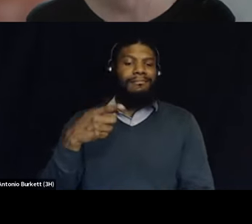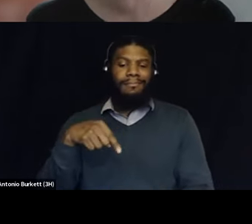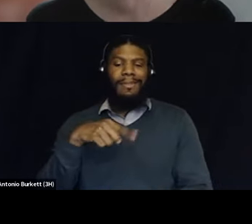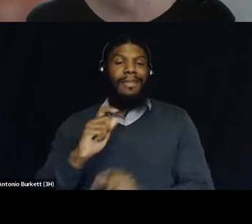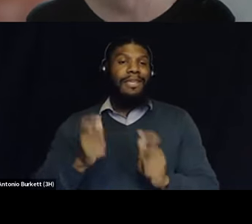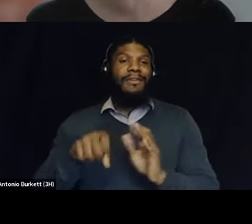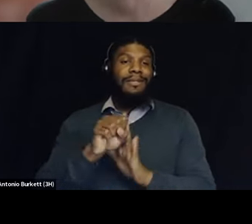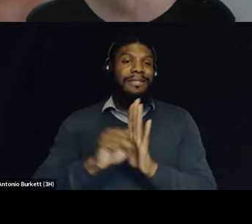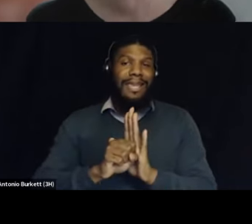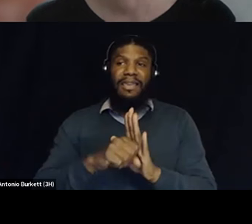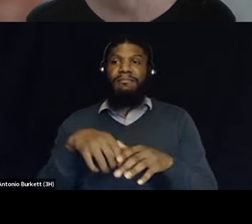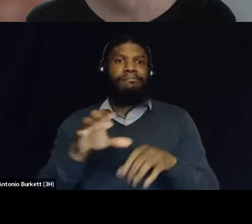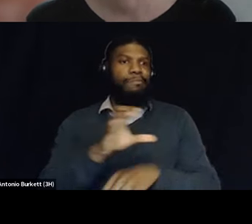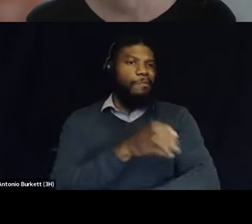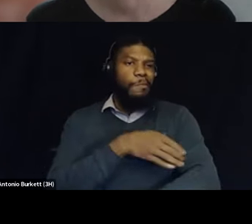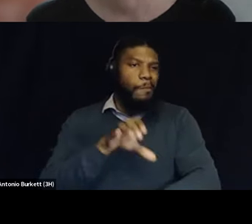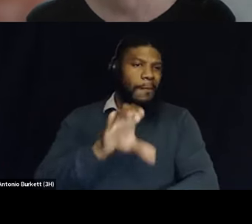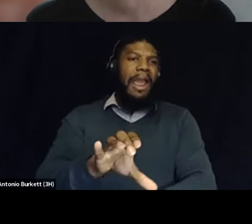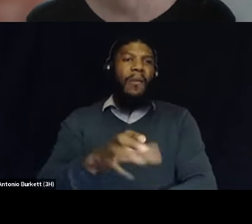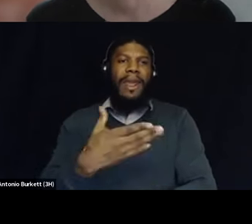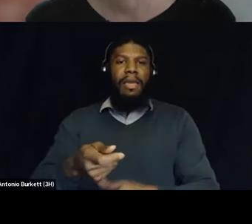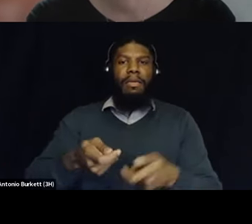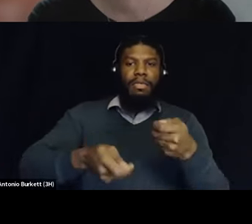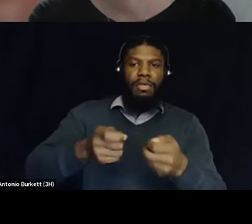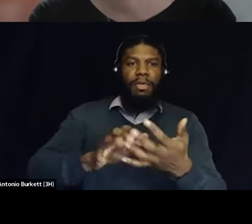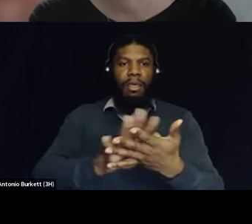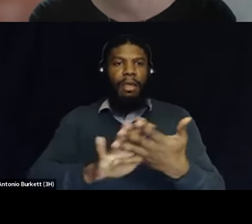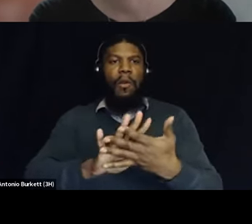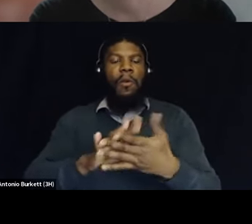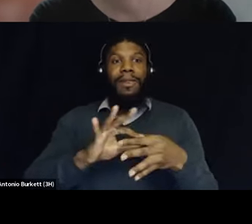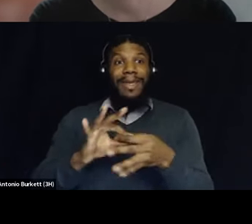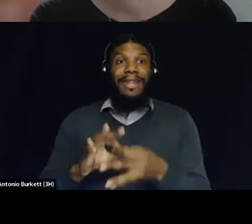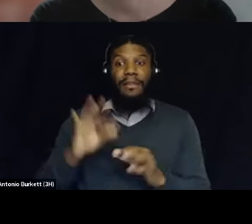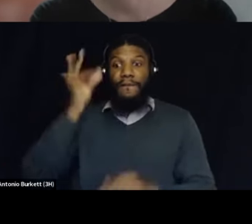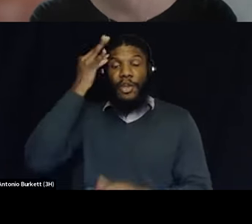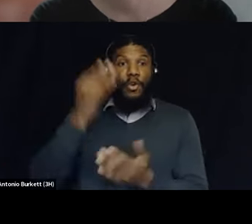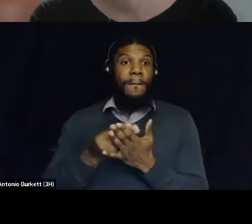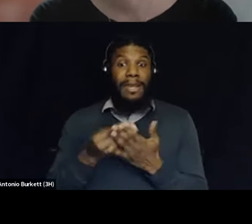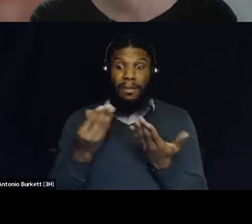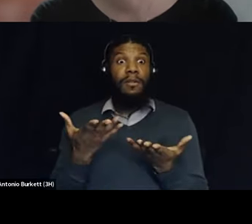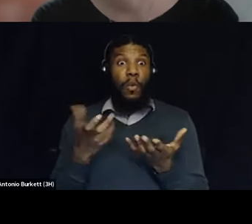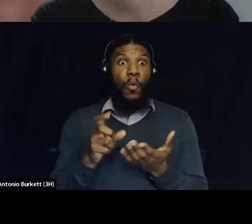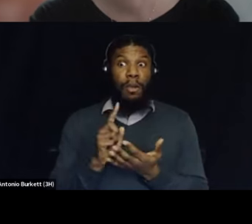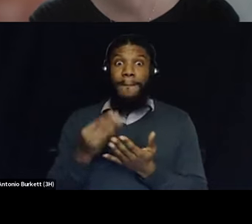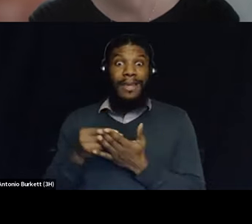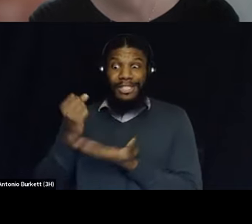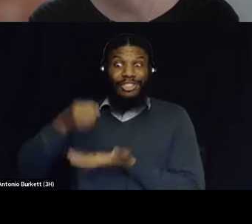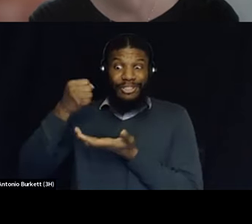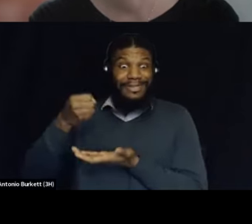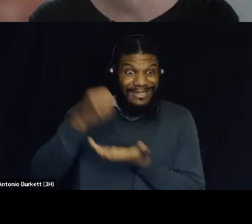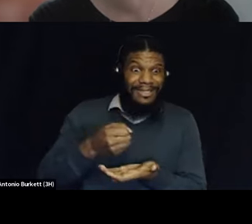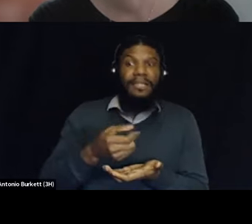manipulation that comes tied to federal funds if there's a direction or political ideology